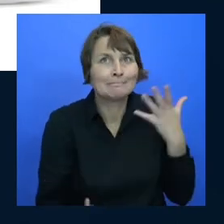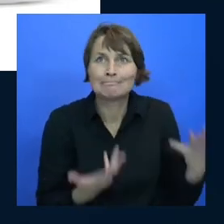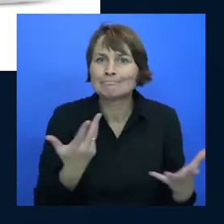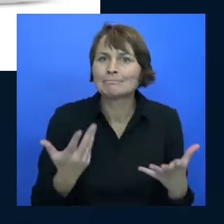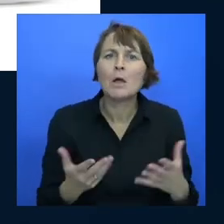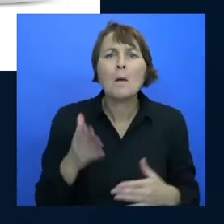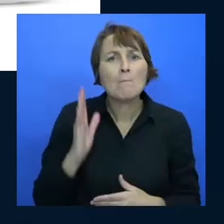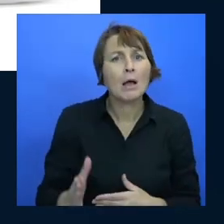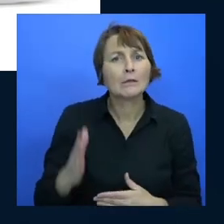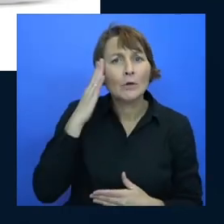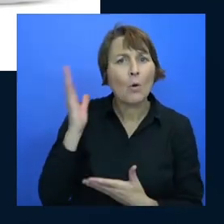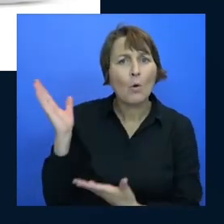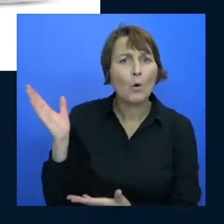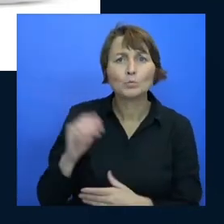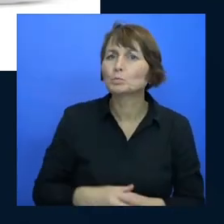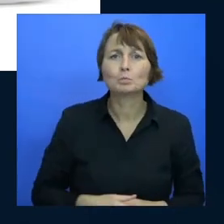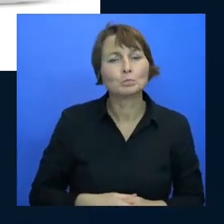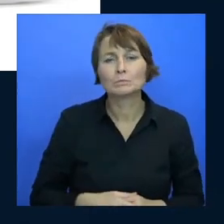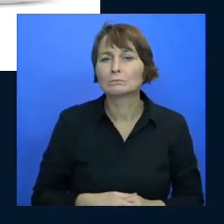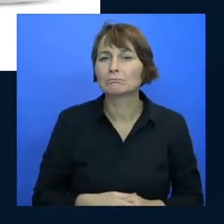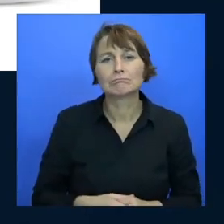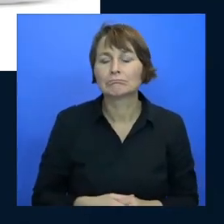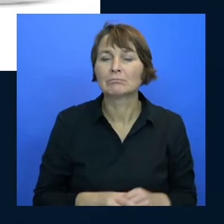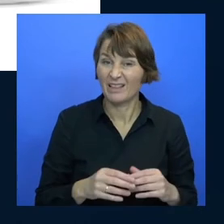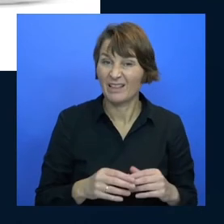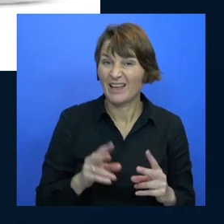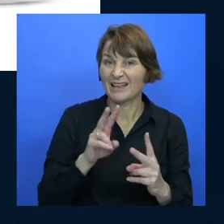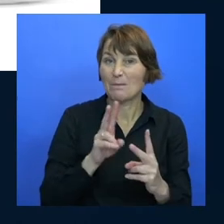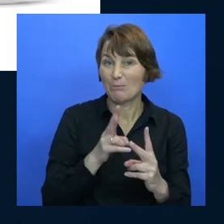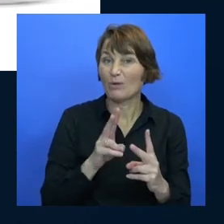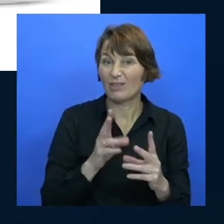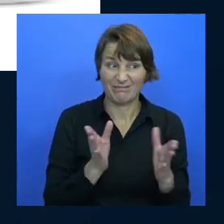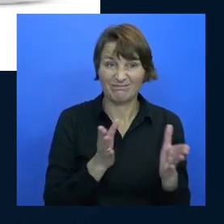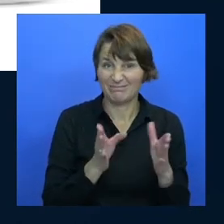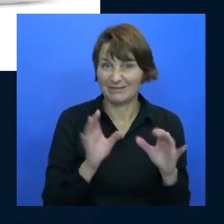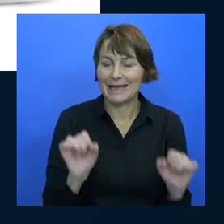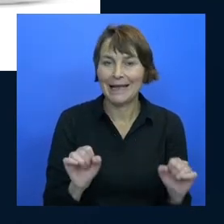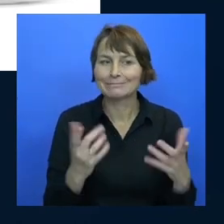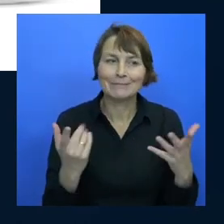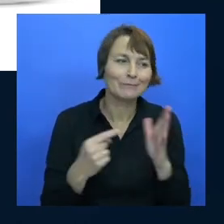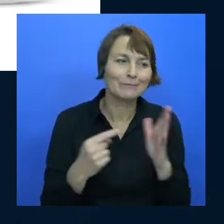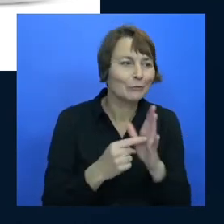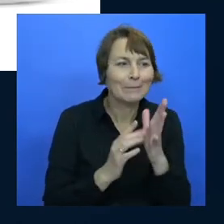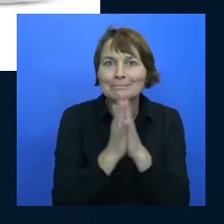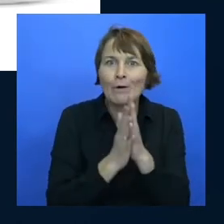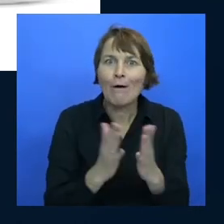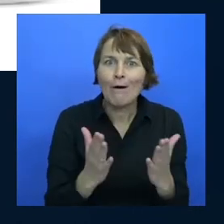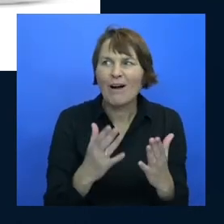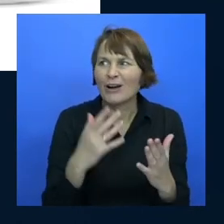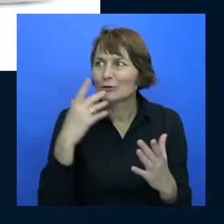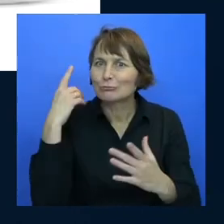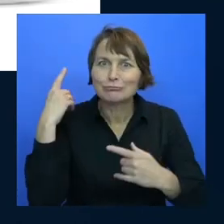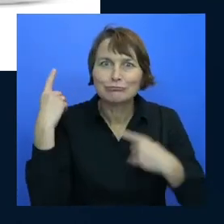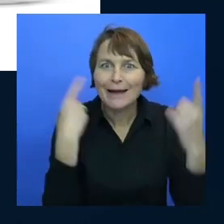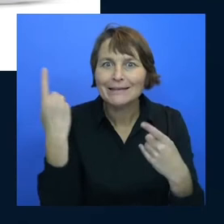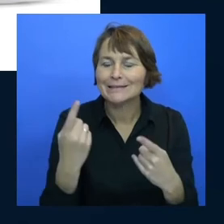and i think both things can be true at the same time i can be excited about how crazy that is and how fascinating that is